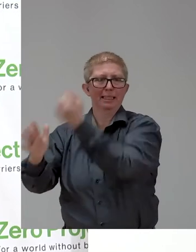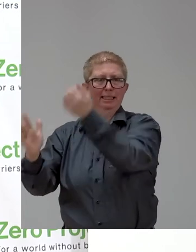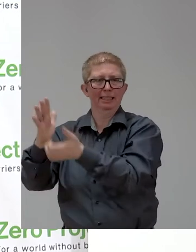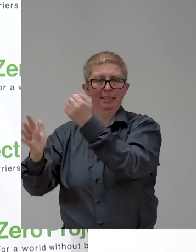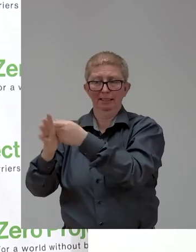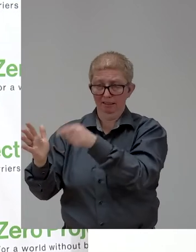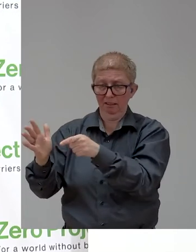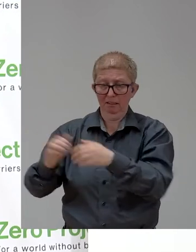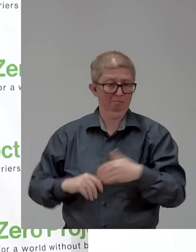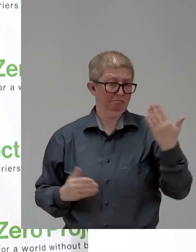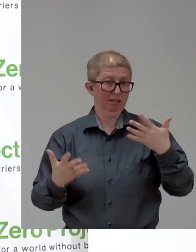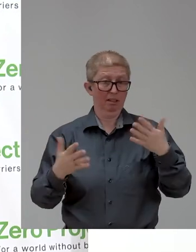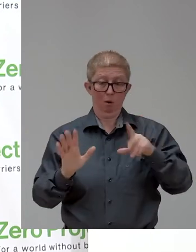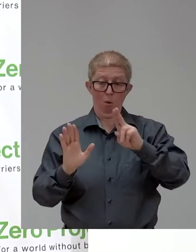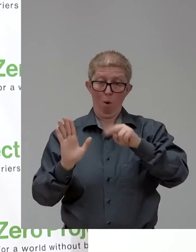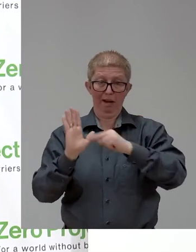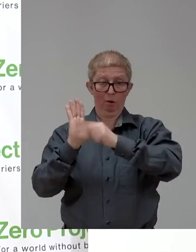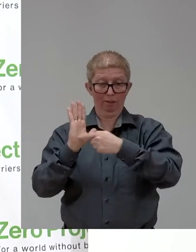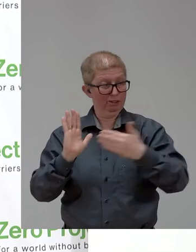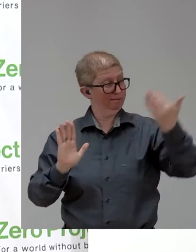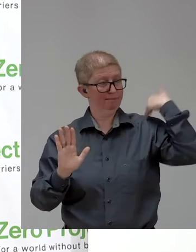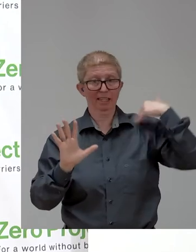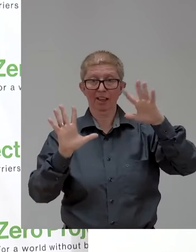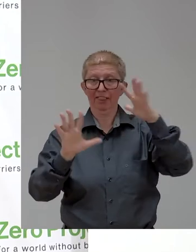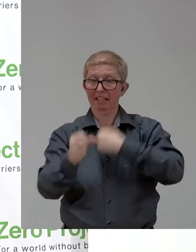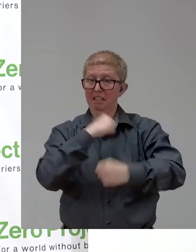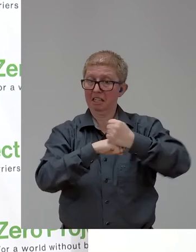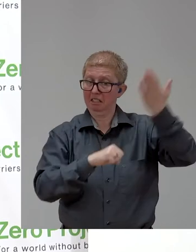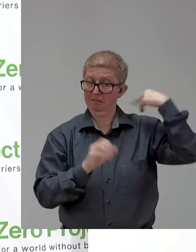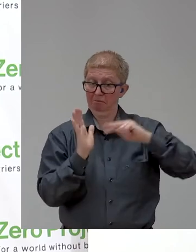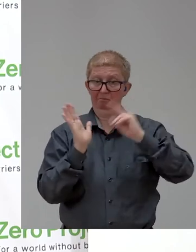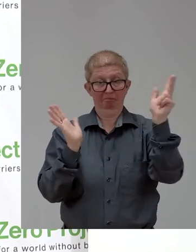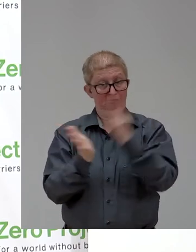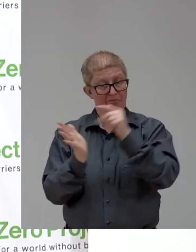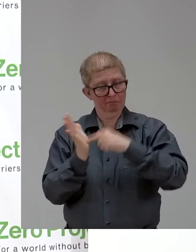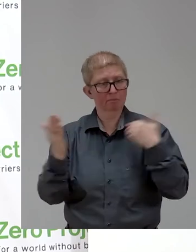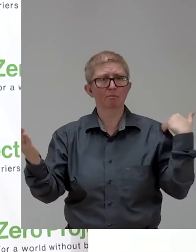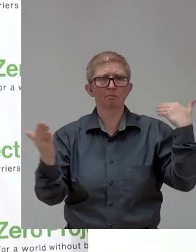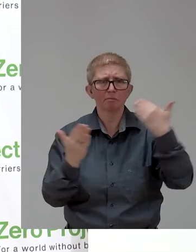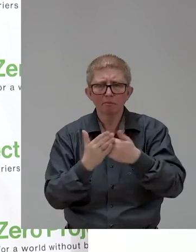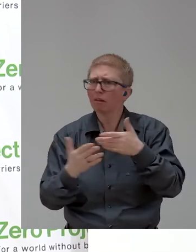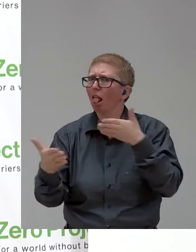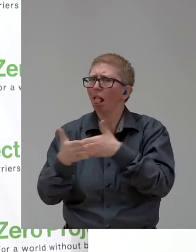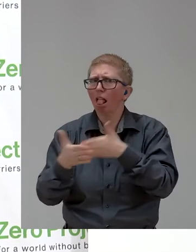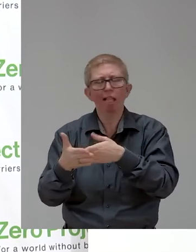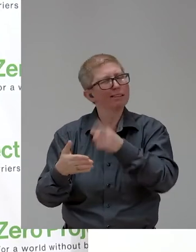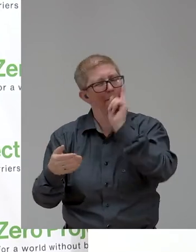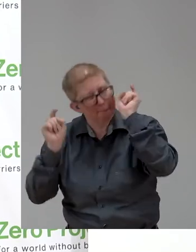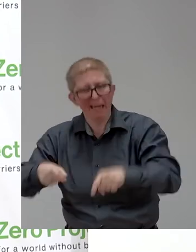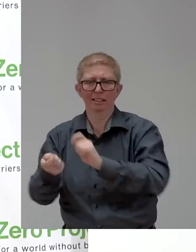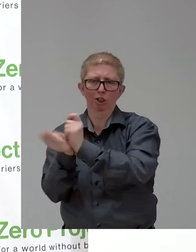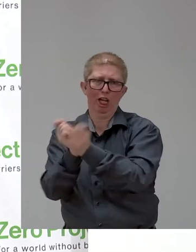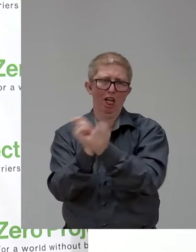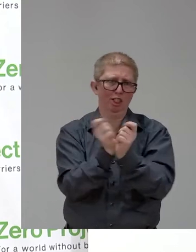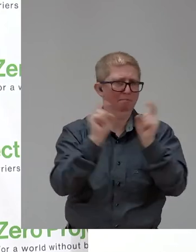is we need the support. So the model of supported employment is still the most effective